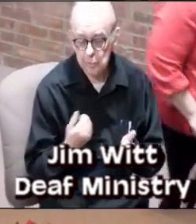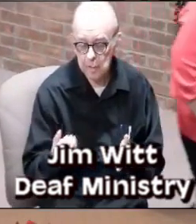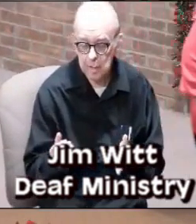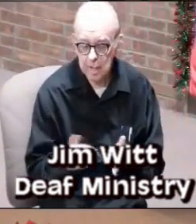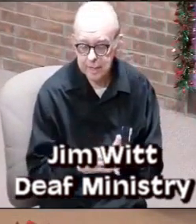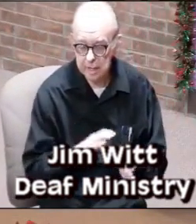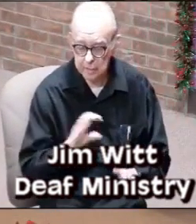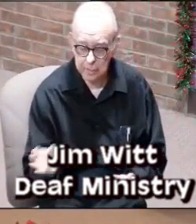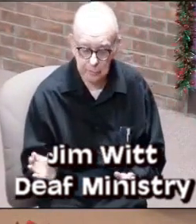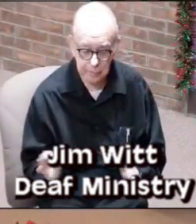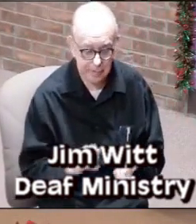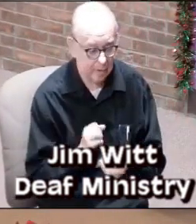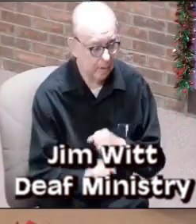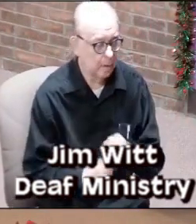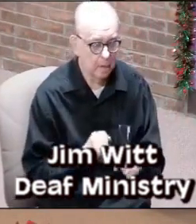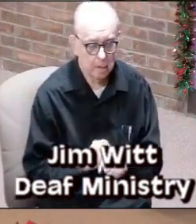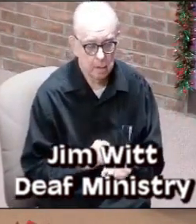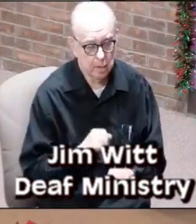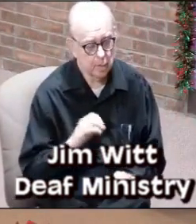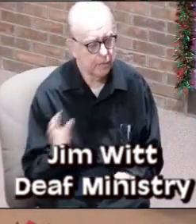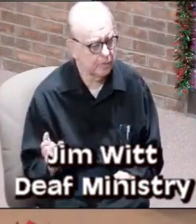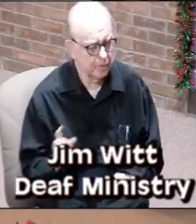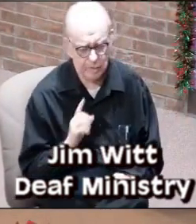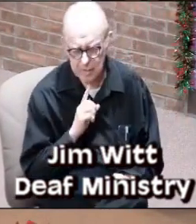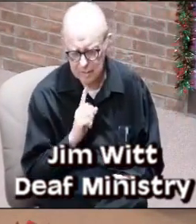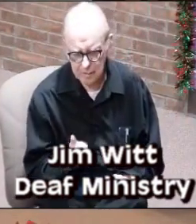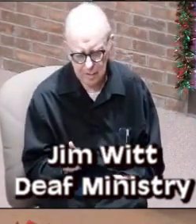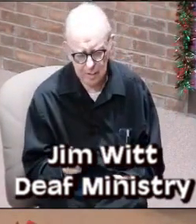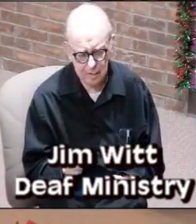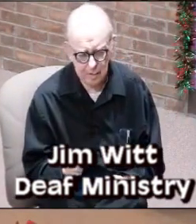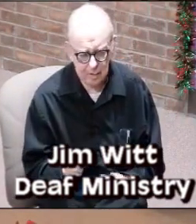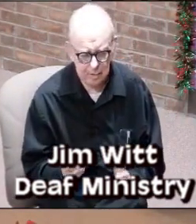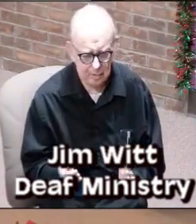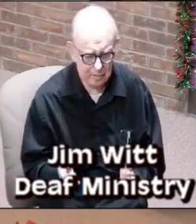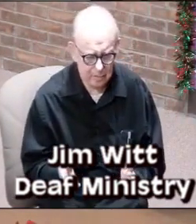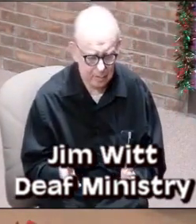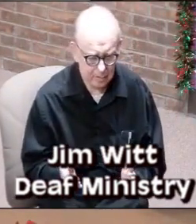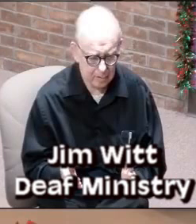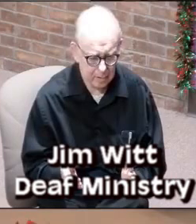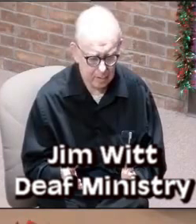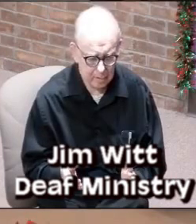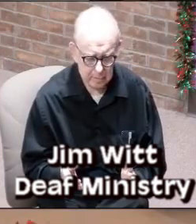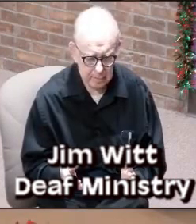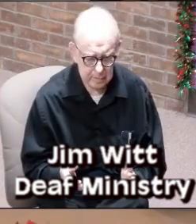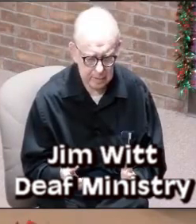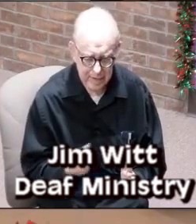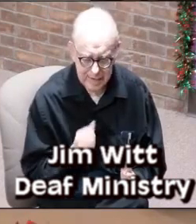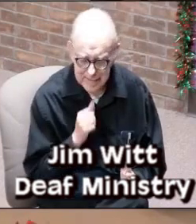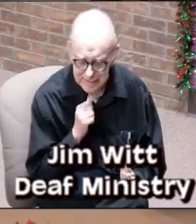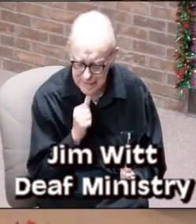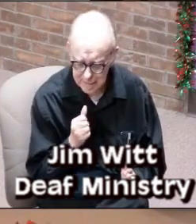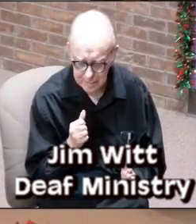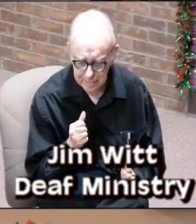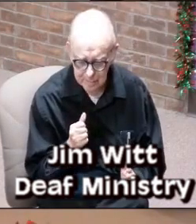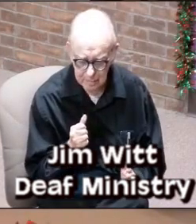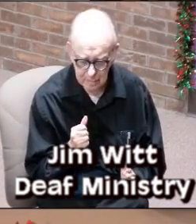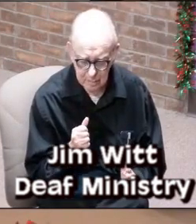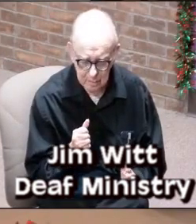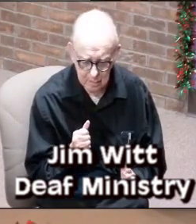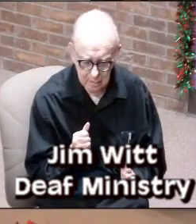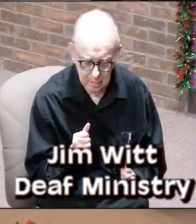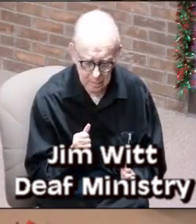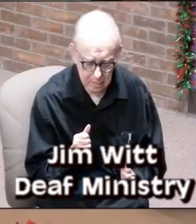because this year Christmas has been totally, hasn't been, was,